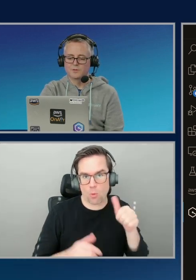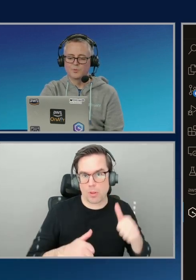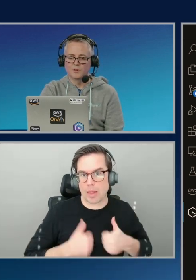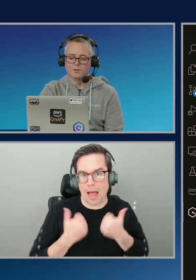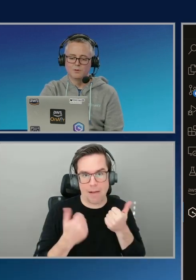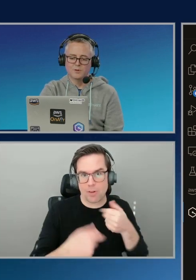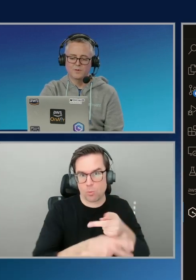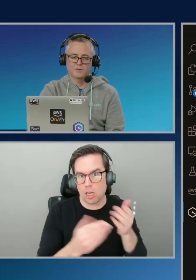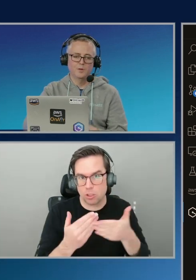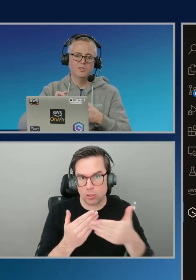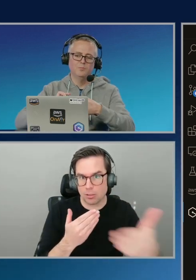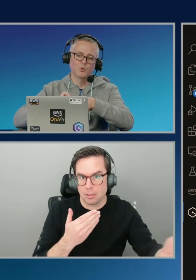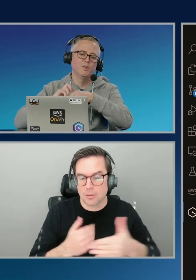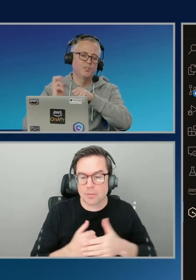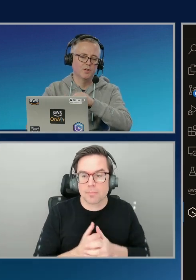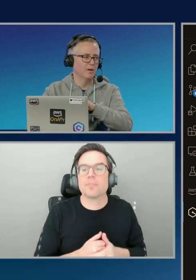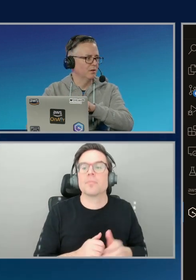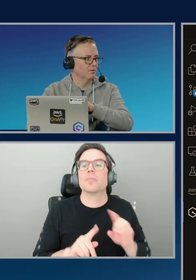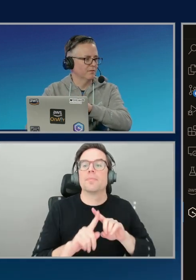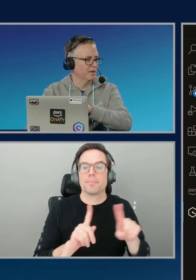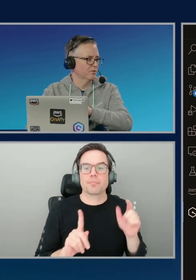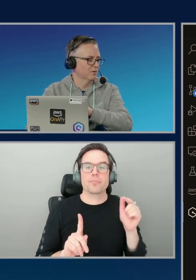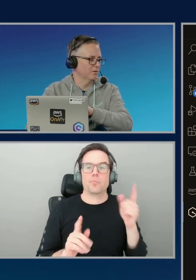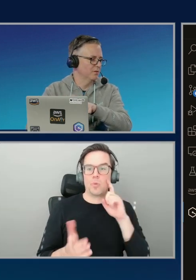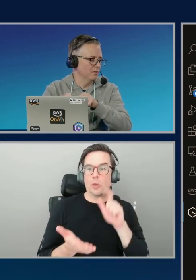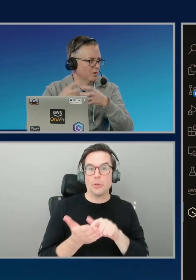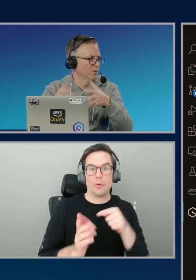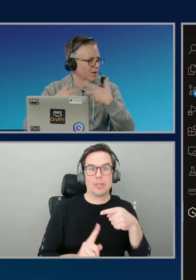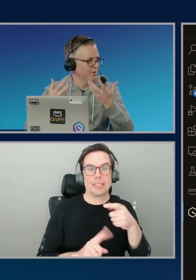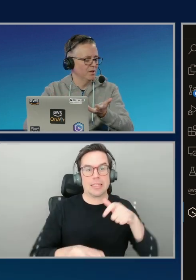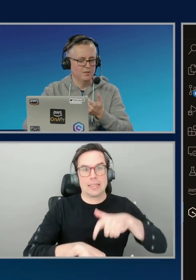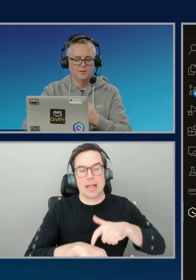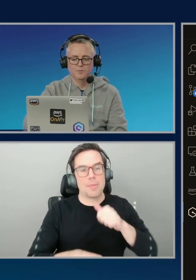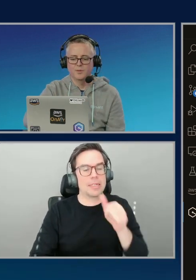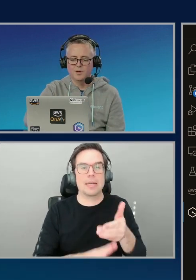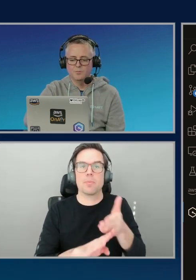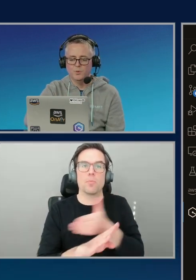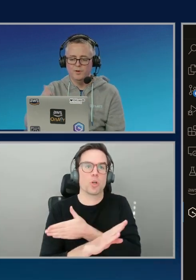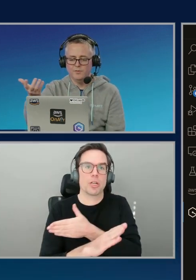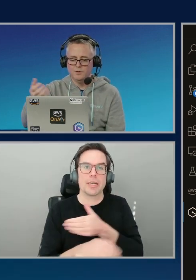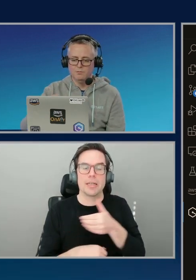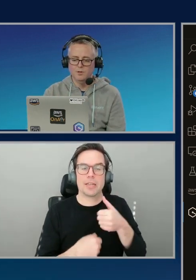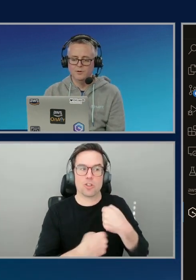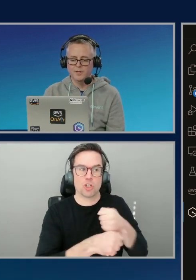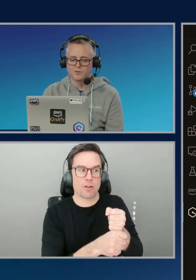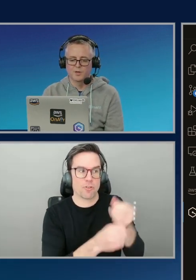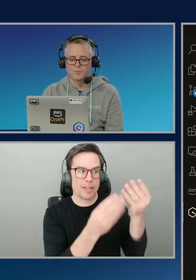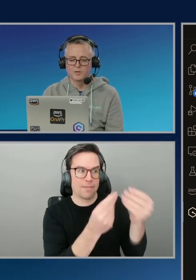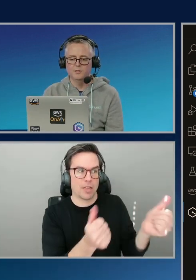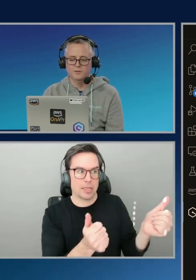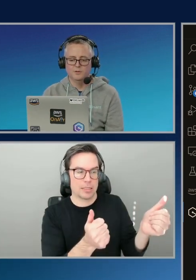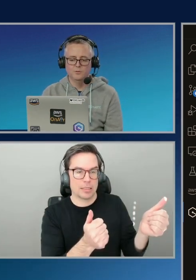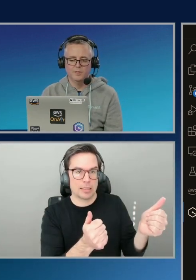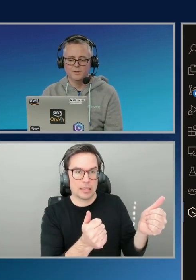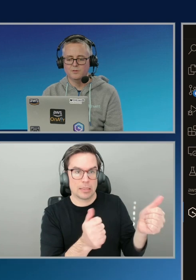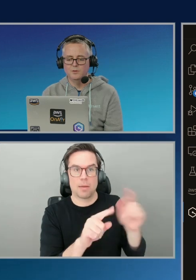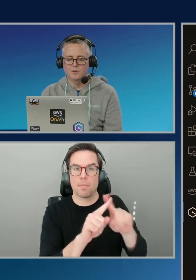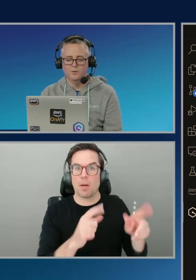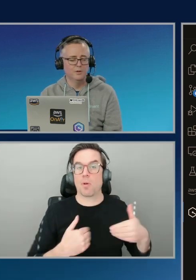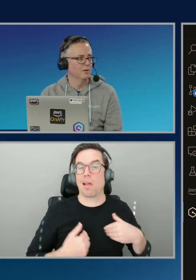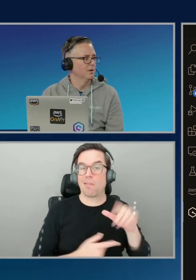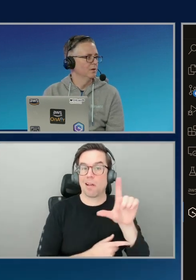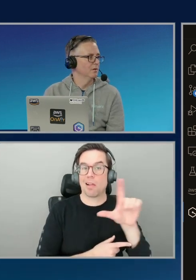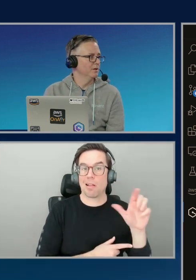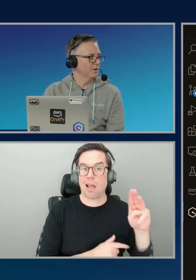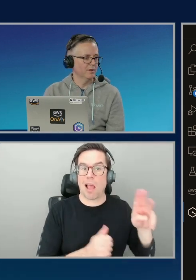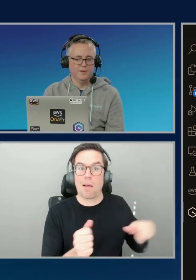me a nice description. Notice this time it didn't pre-generate the fix because this is a little more complicated, needs some thought, but we have a large language model behind this. So let's ask you